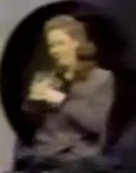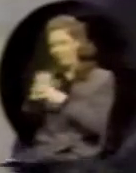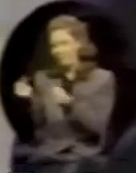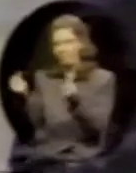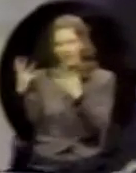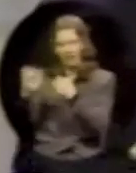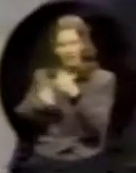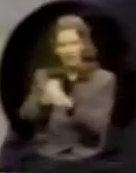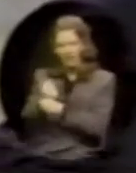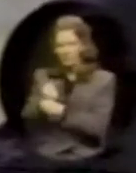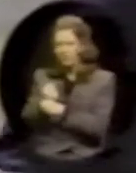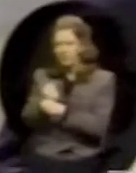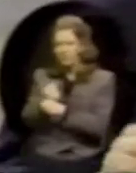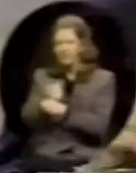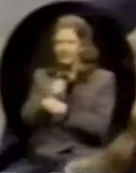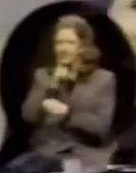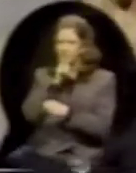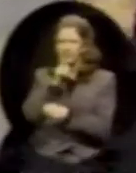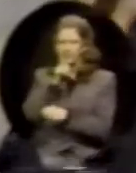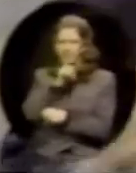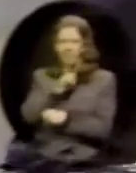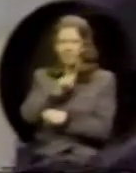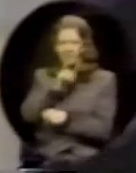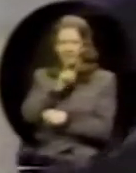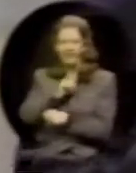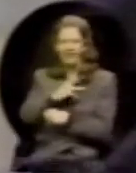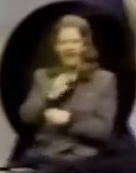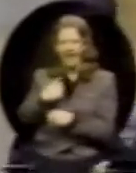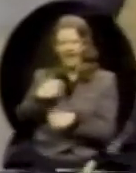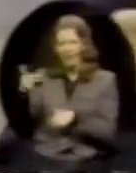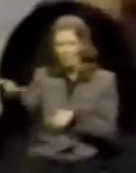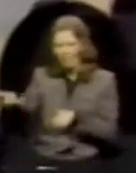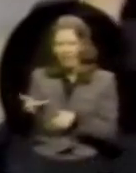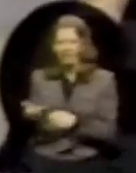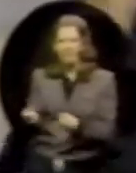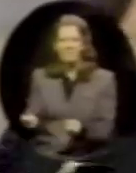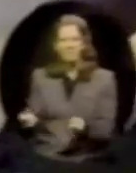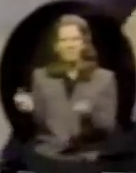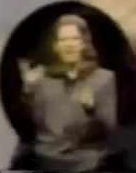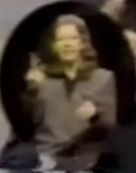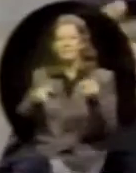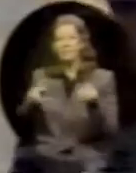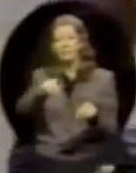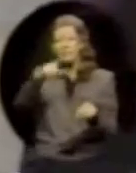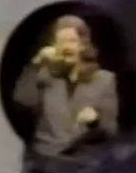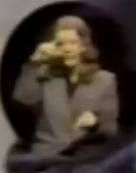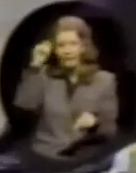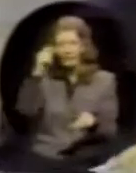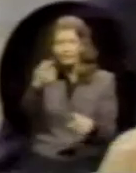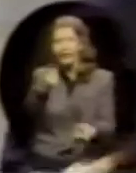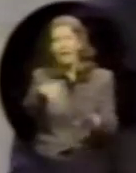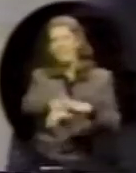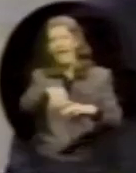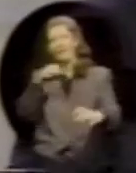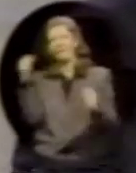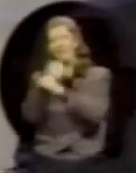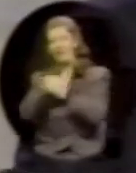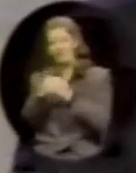years, it's been about learning. And I would welcome many of you, a Gallaudet, if you come out and fight with me.